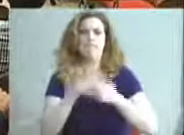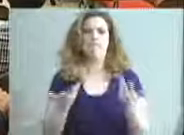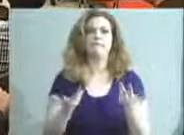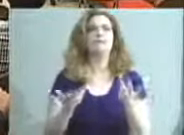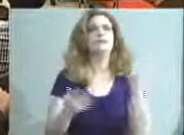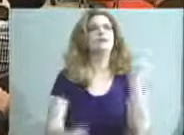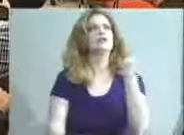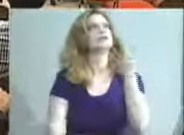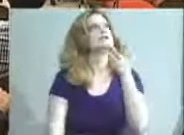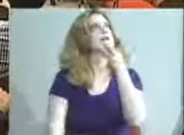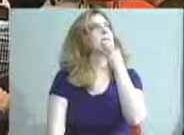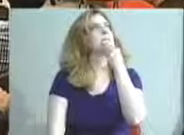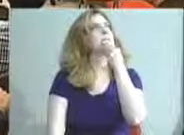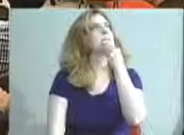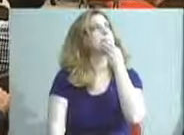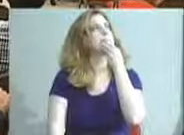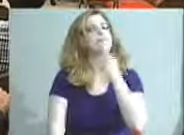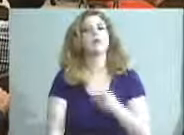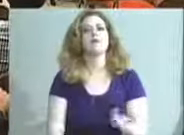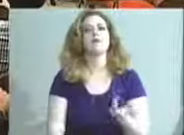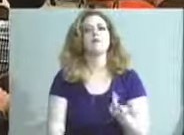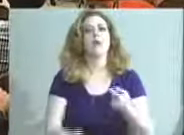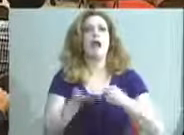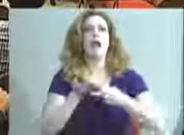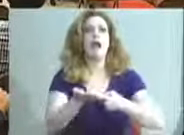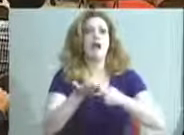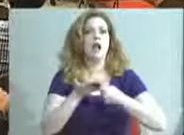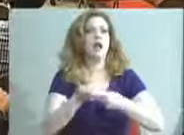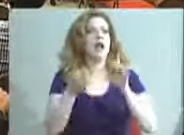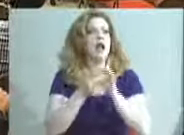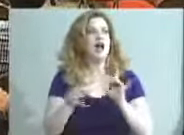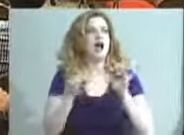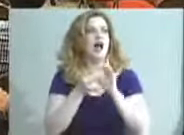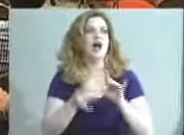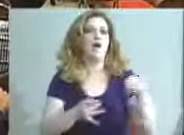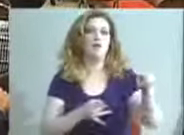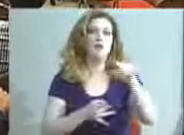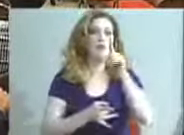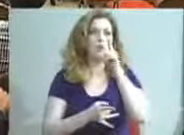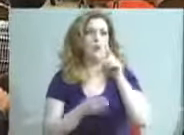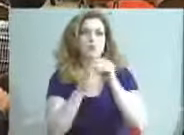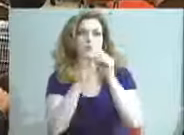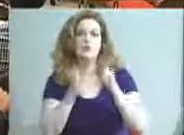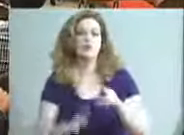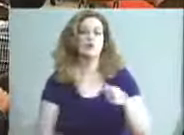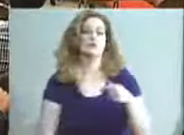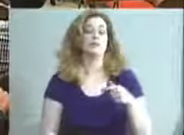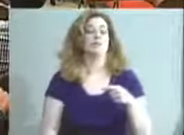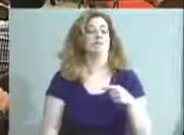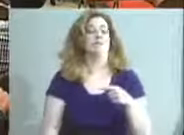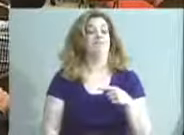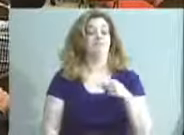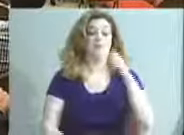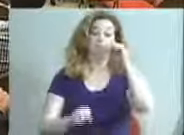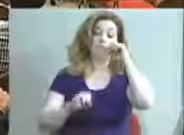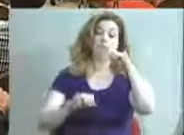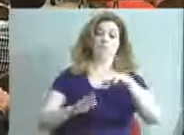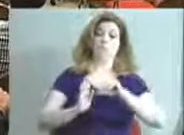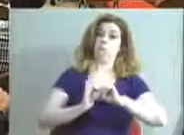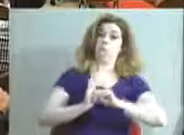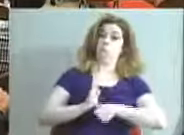dialogue from the students was remarkably impressive.